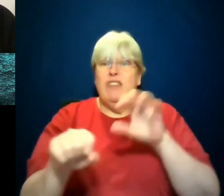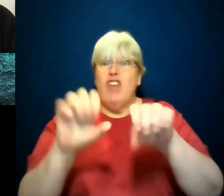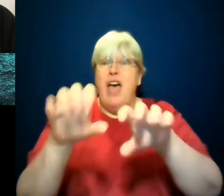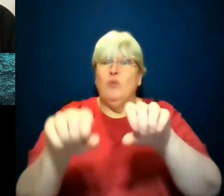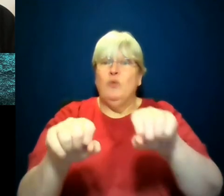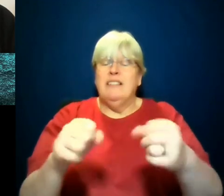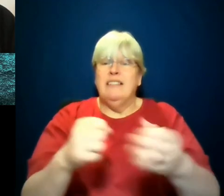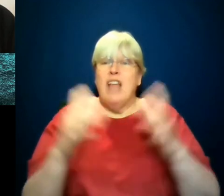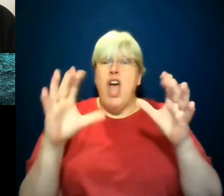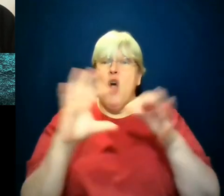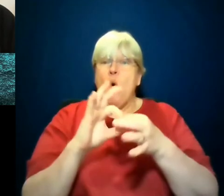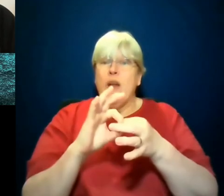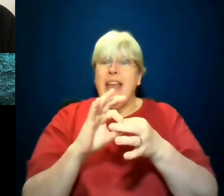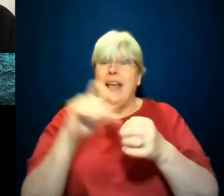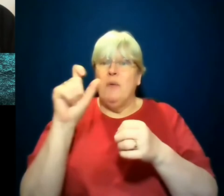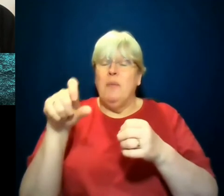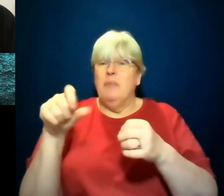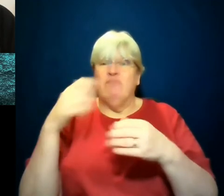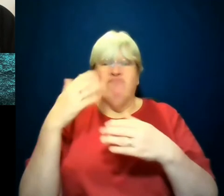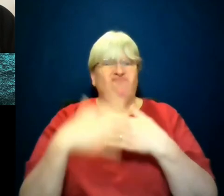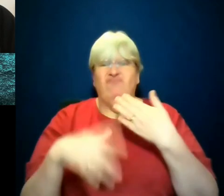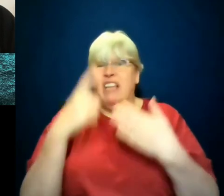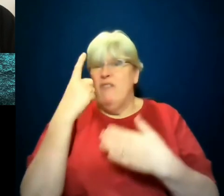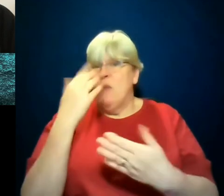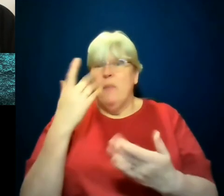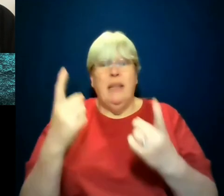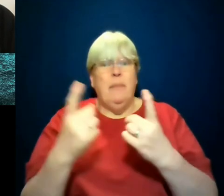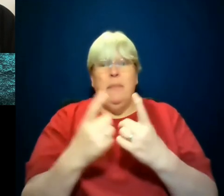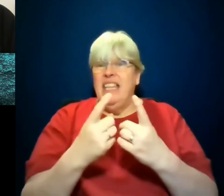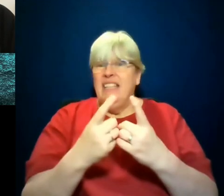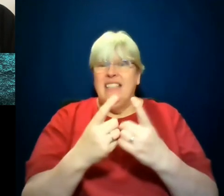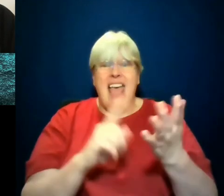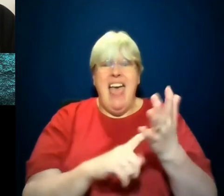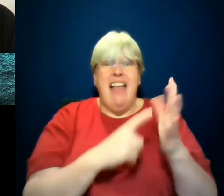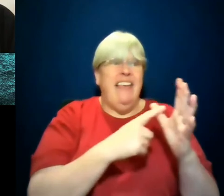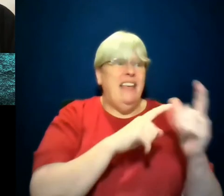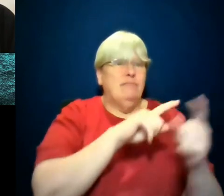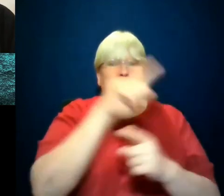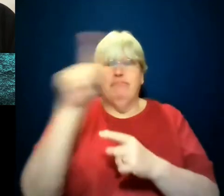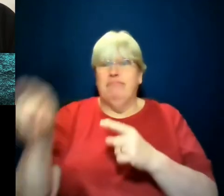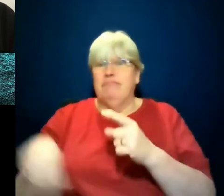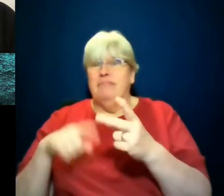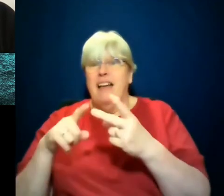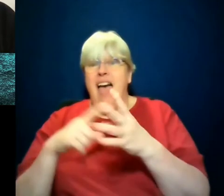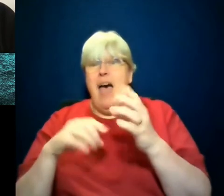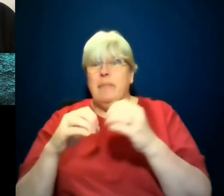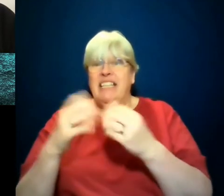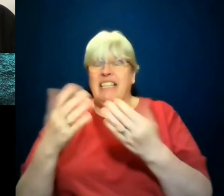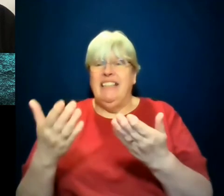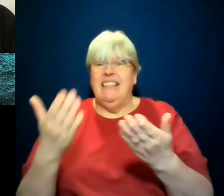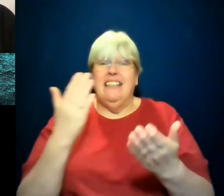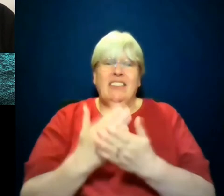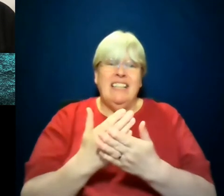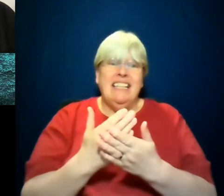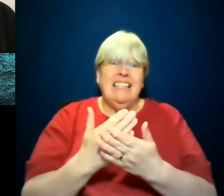would meet, you know, walking down the street, Los Angeles to Aberdeen to rural Phil Kenny, which is where I am, you know, we're